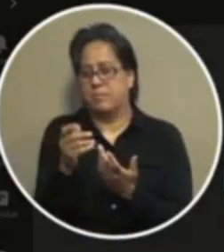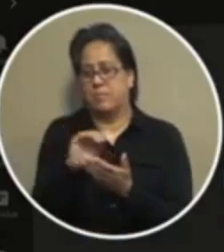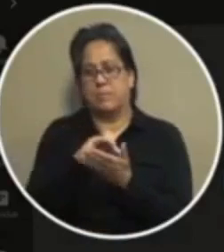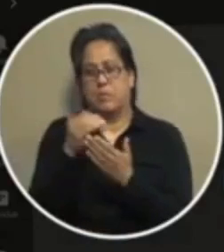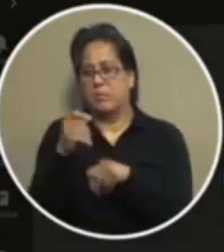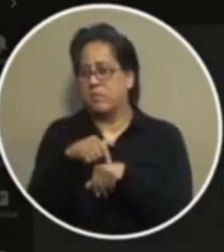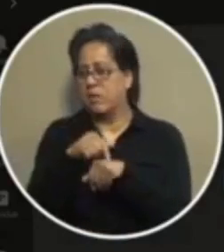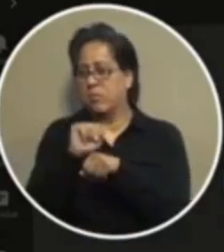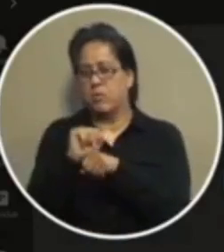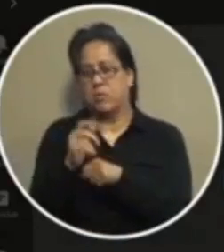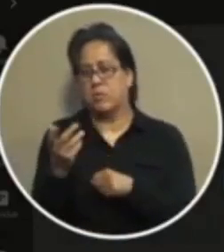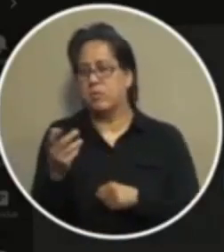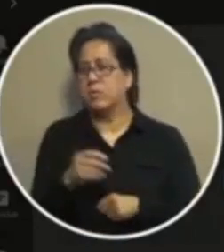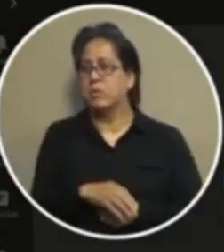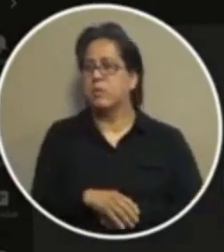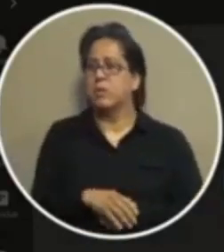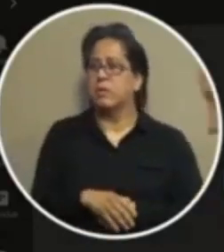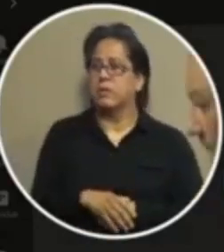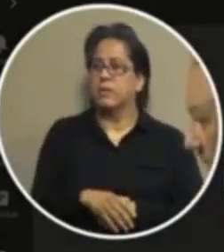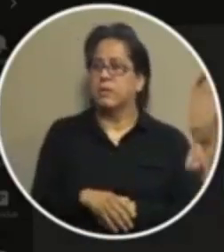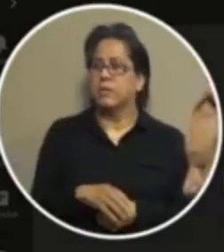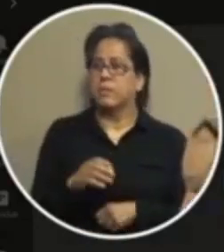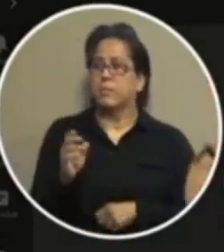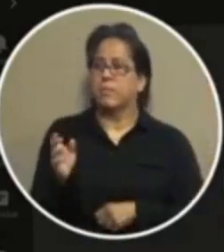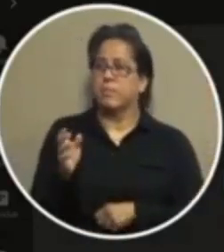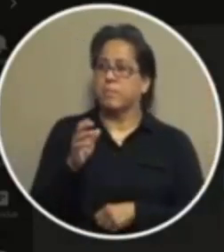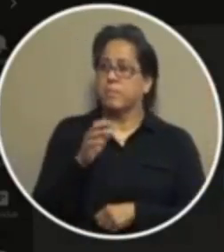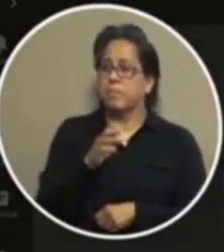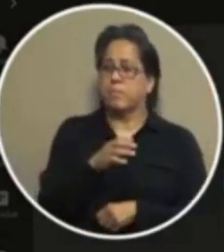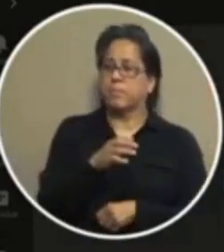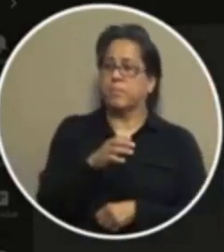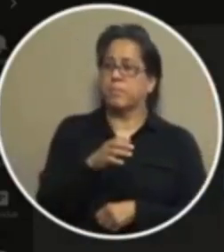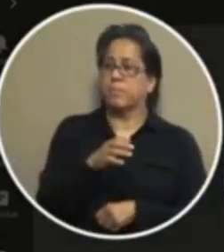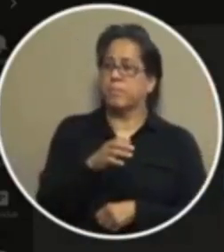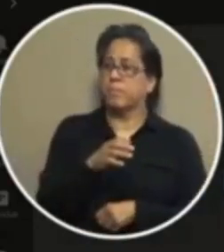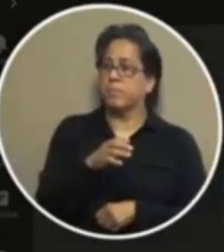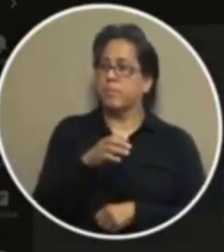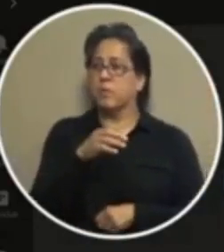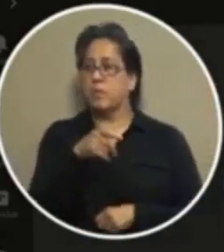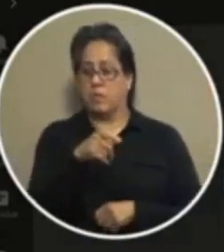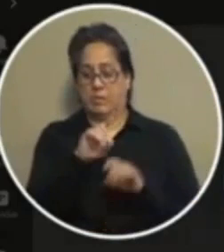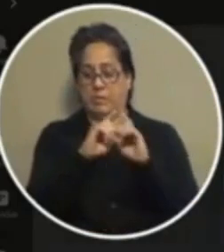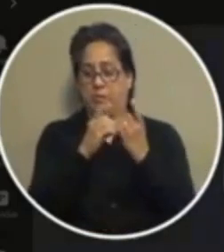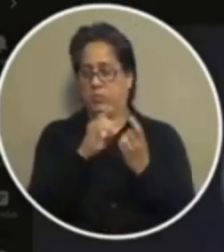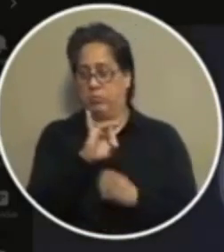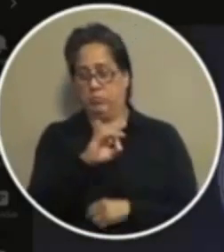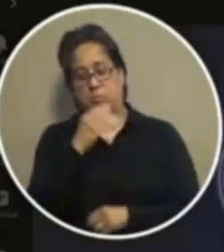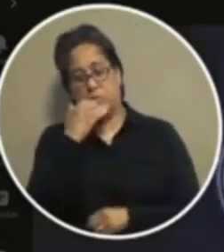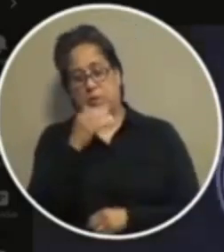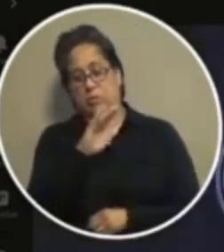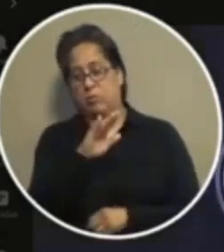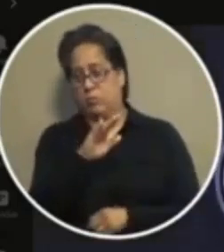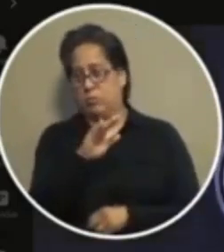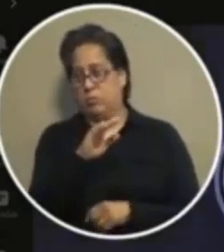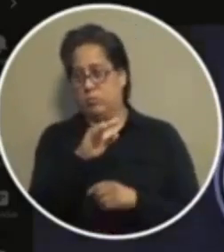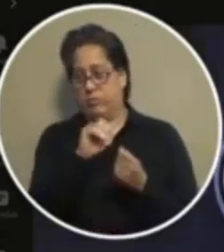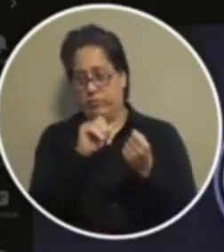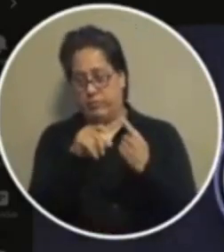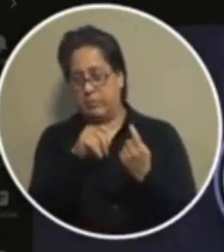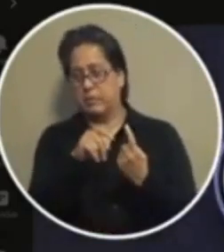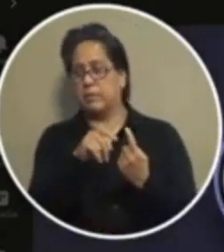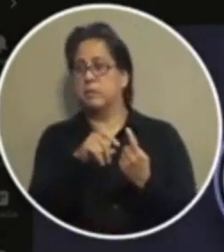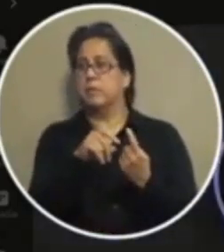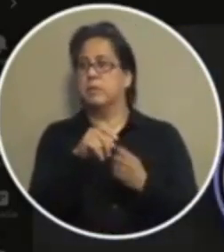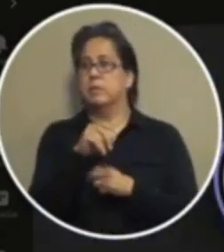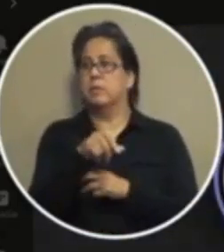oh go all of your input i really appreciate it so the